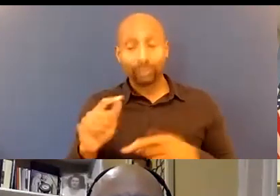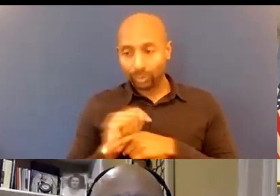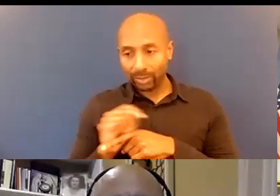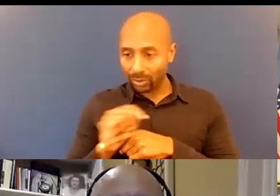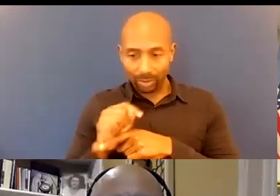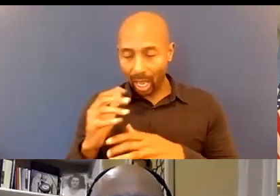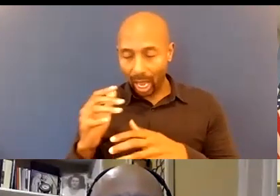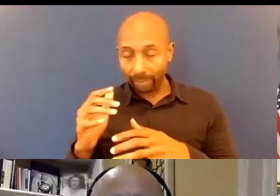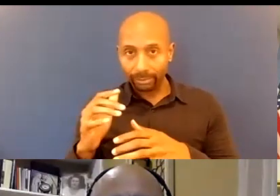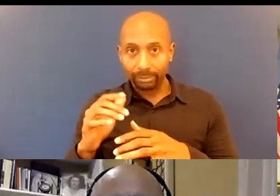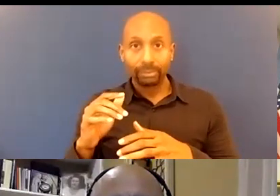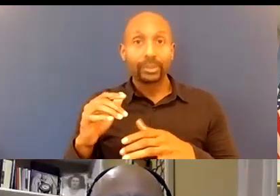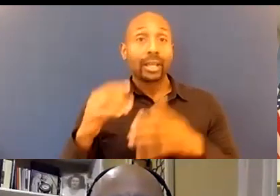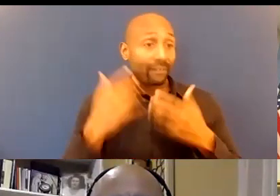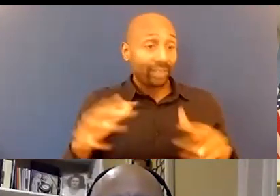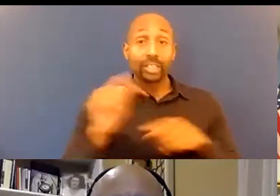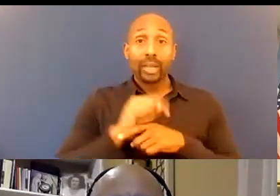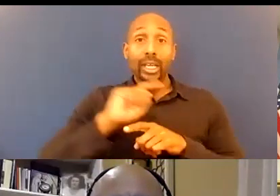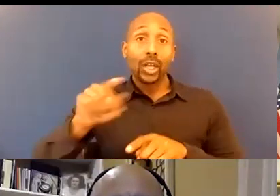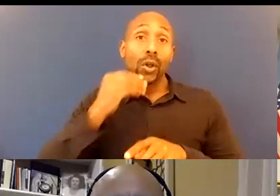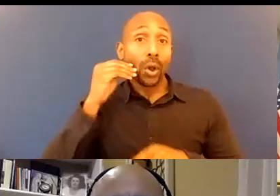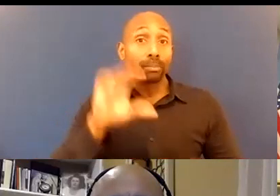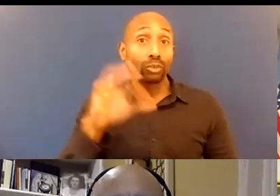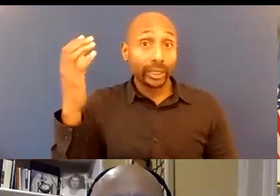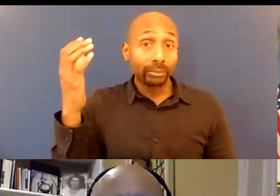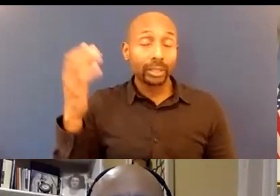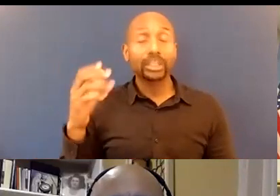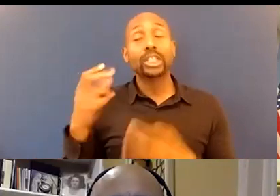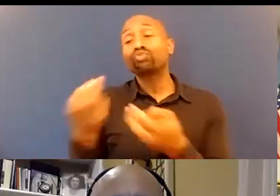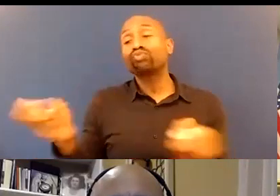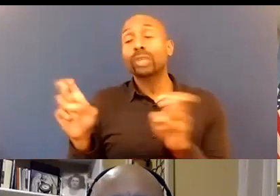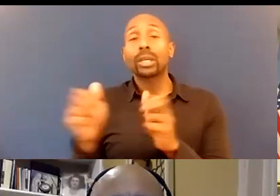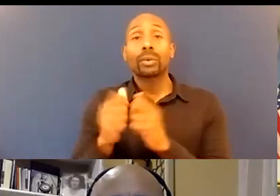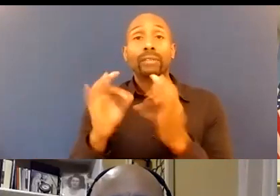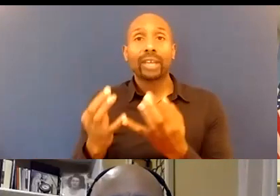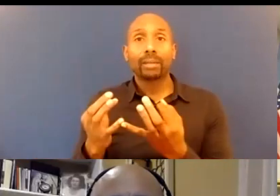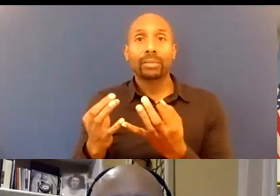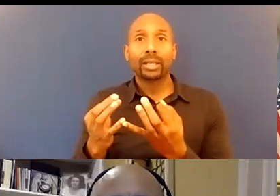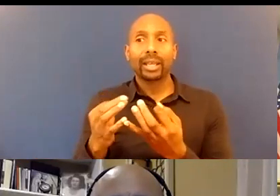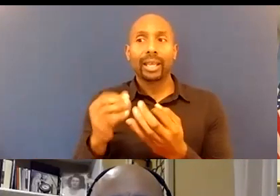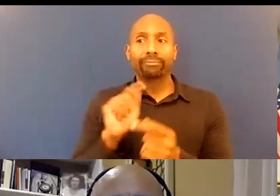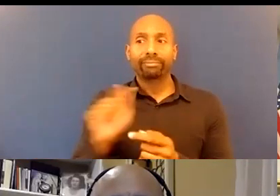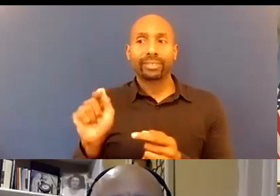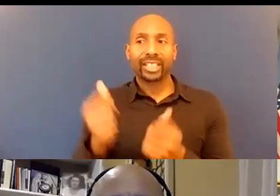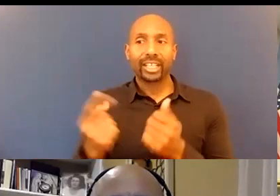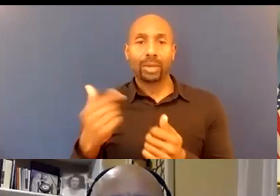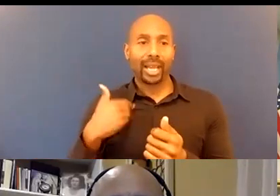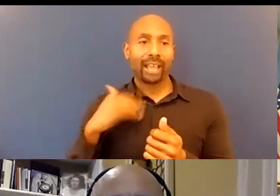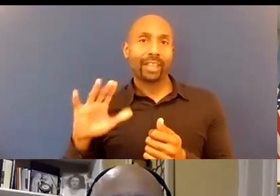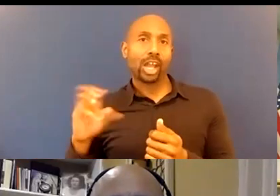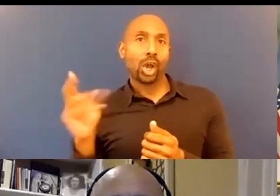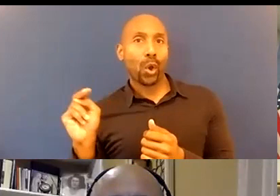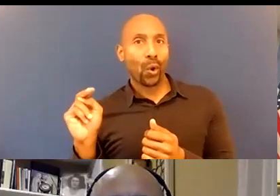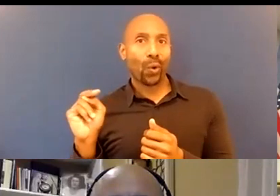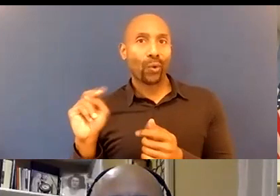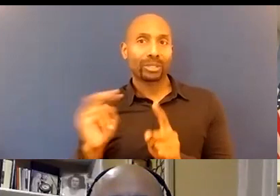table with mom, pa, and uncle and everybody else who feel a certain way or believe a certain way about a certain group of folks it's really hard for somebody to step up and